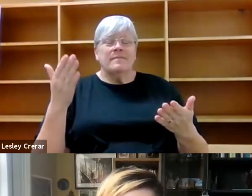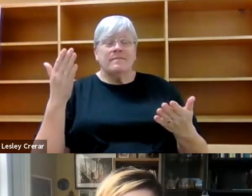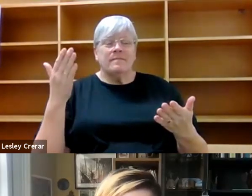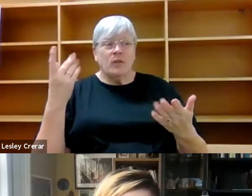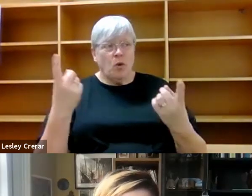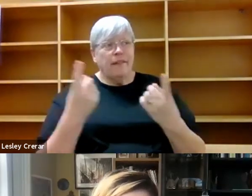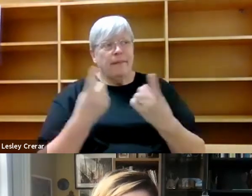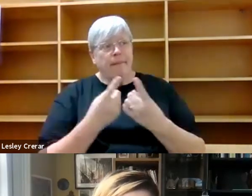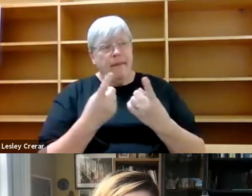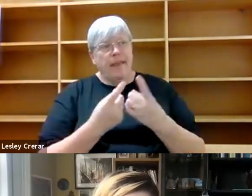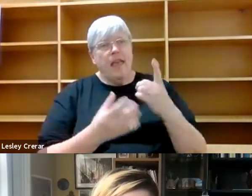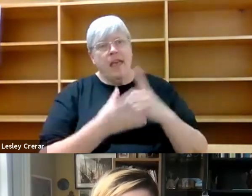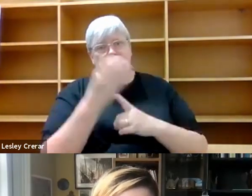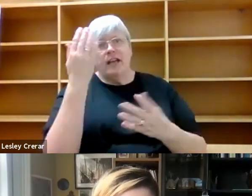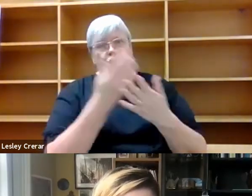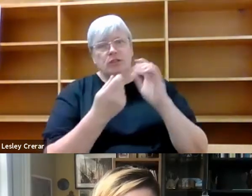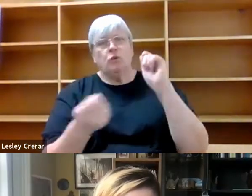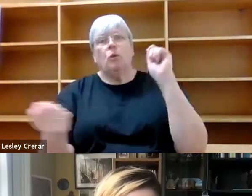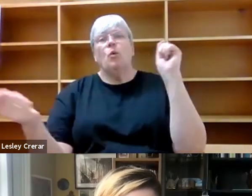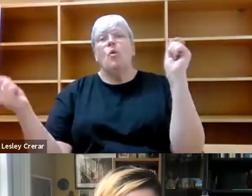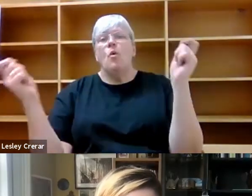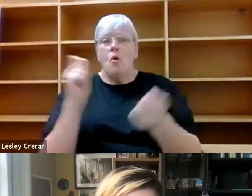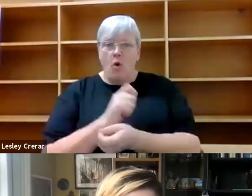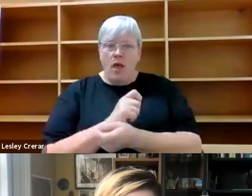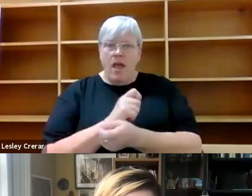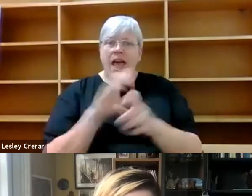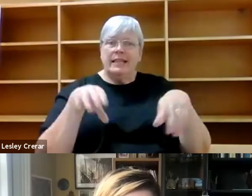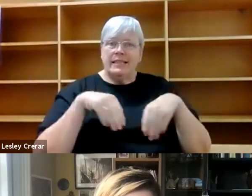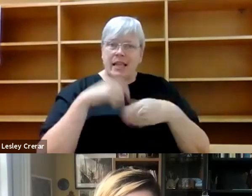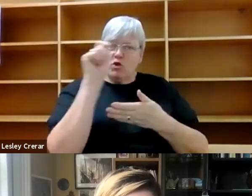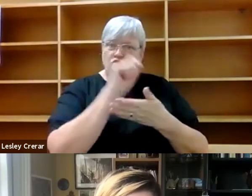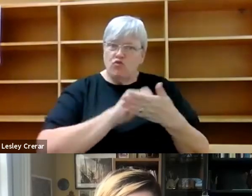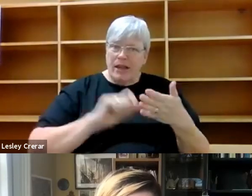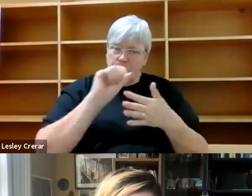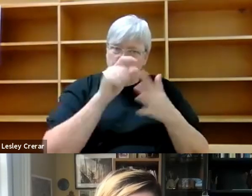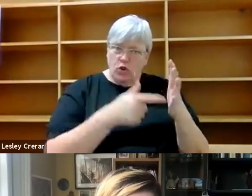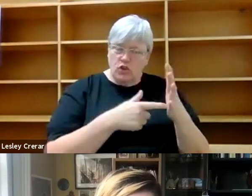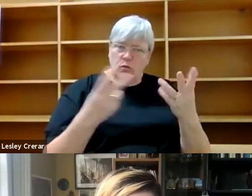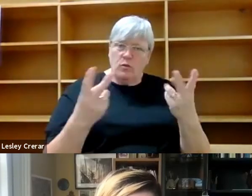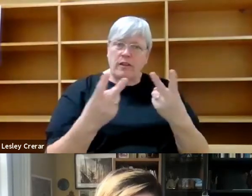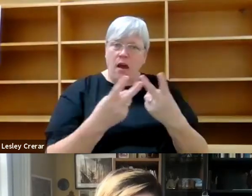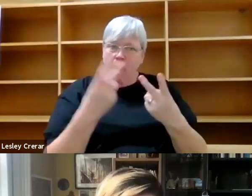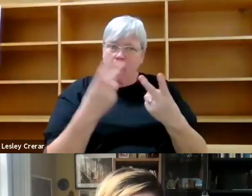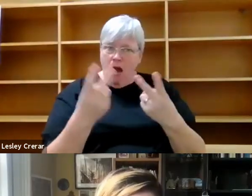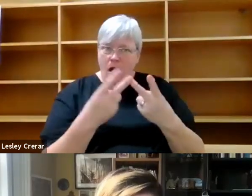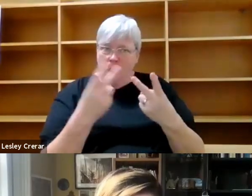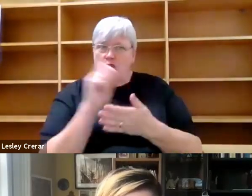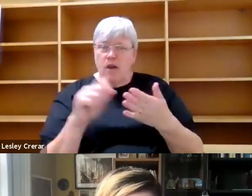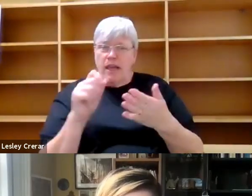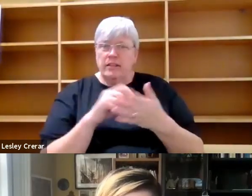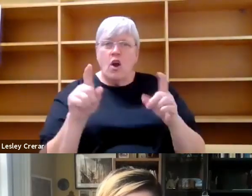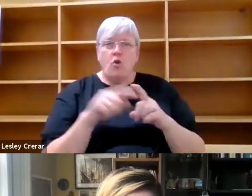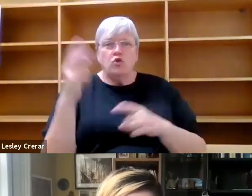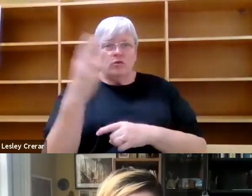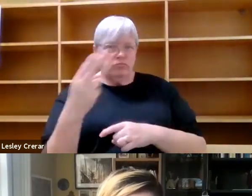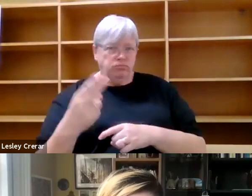that I found really transformative was I, I took on a writing project with, um, another writer, Rowan Hisaio Buchanan, who's also an illustrator. And she and